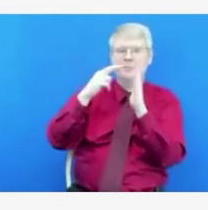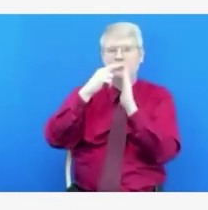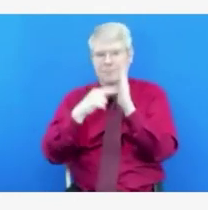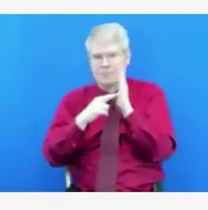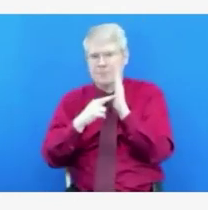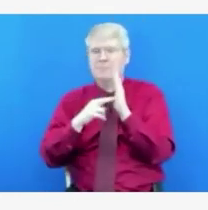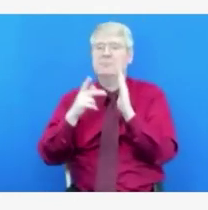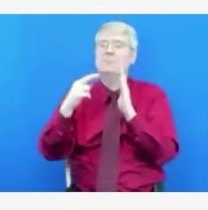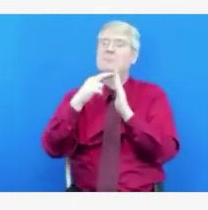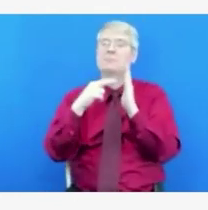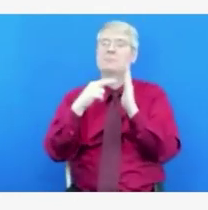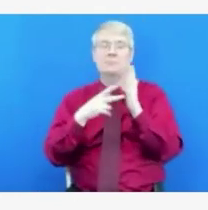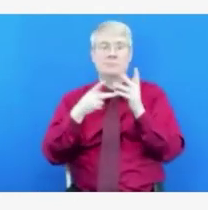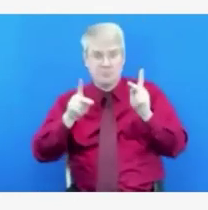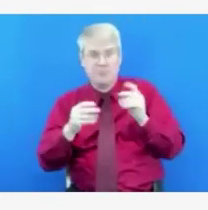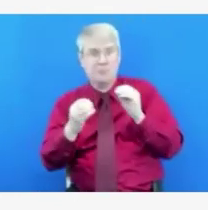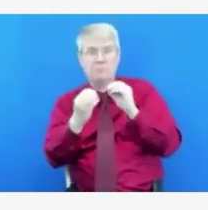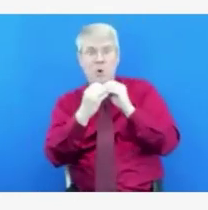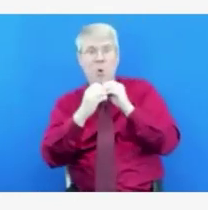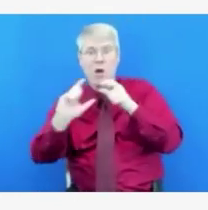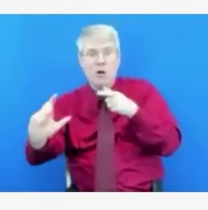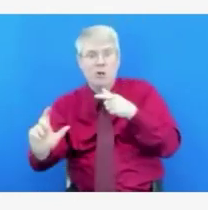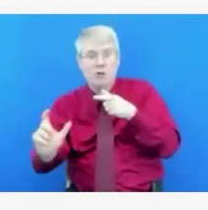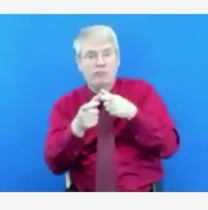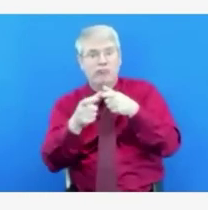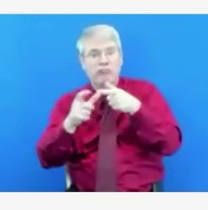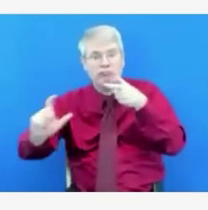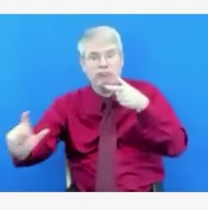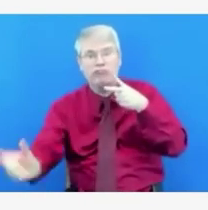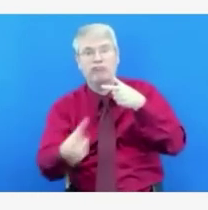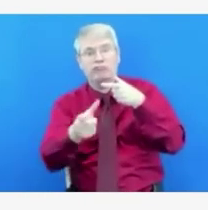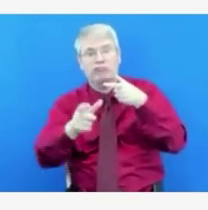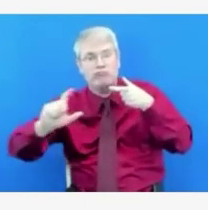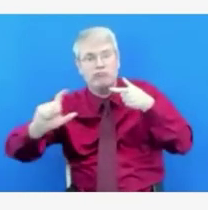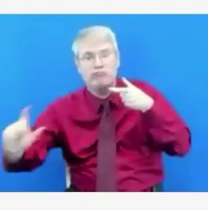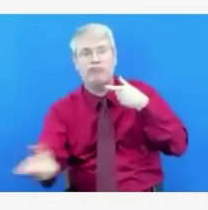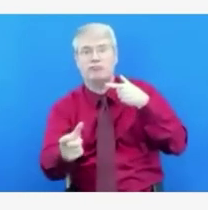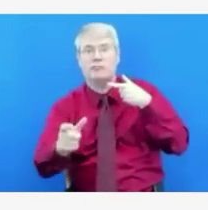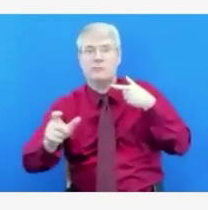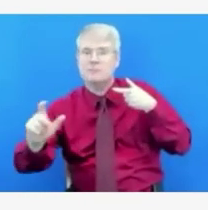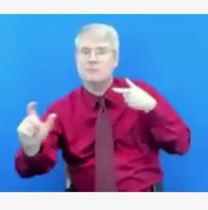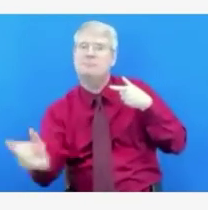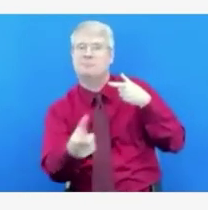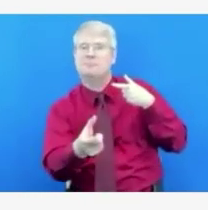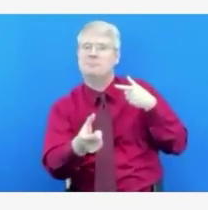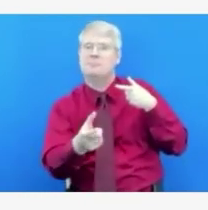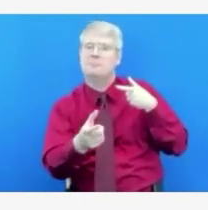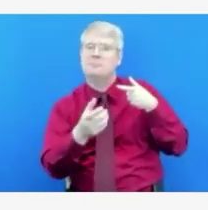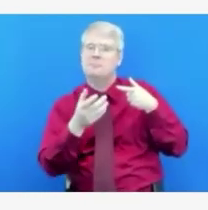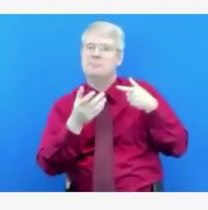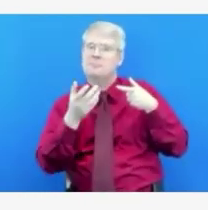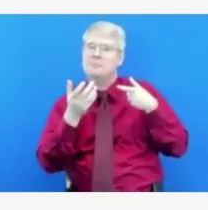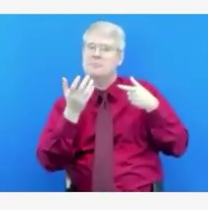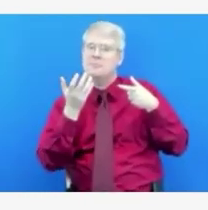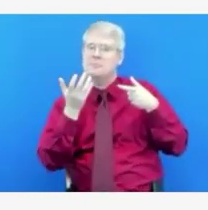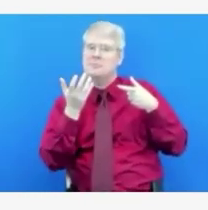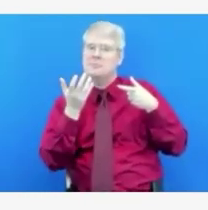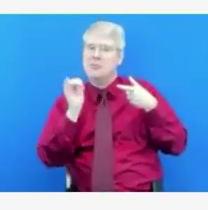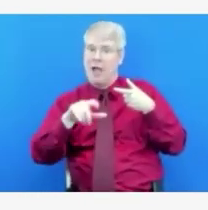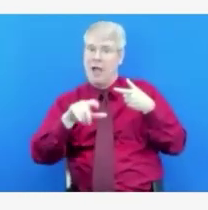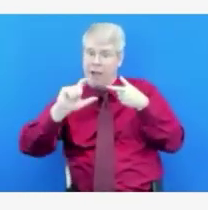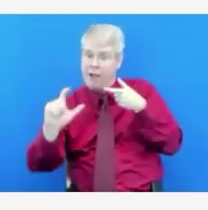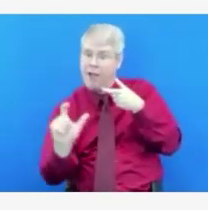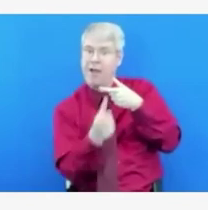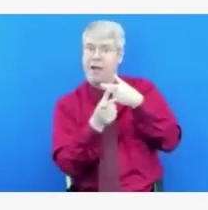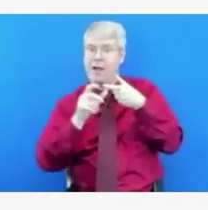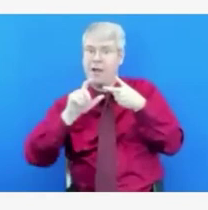But we're making every effort to extend those as long as we can. But certainly we have funding that's extended into the end of December. And, Director, if you